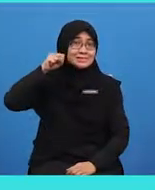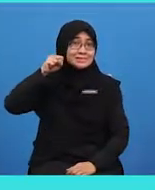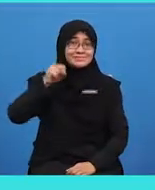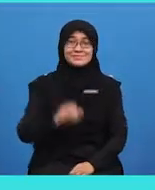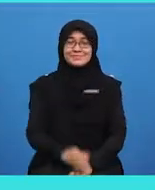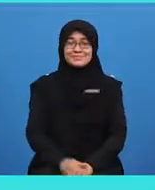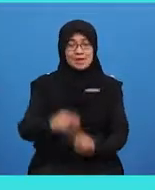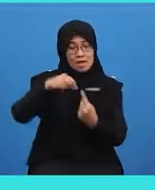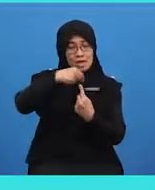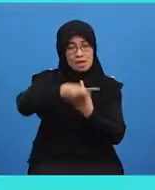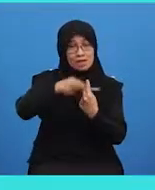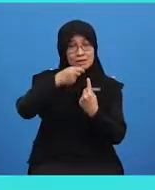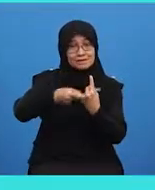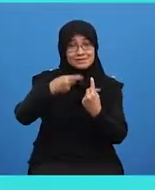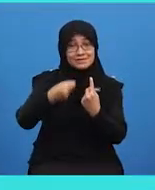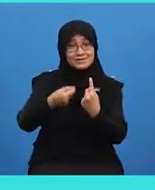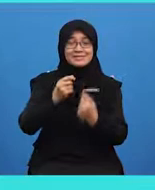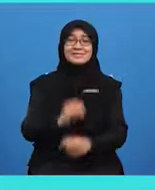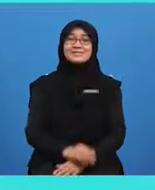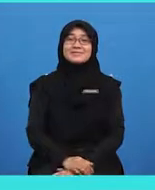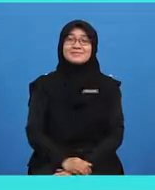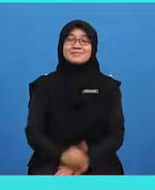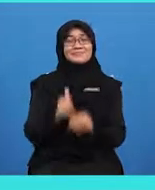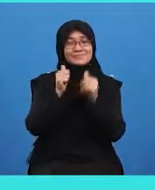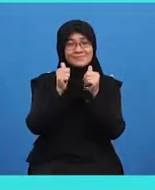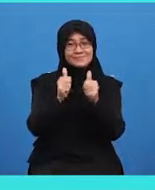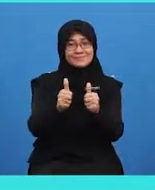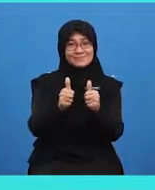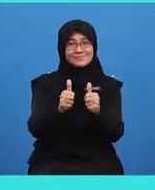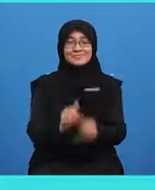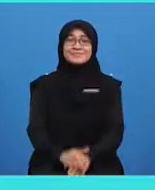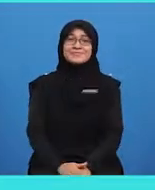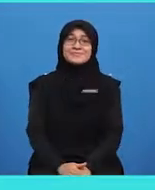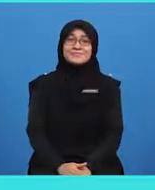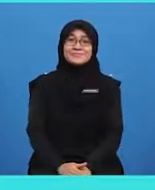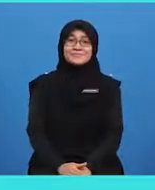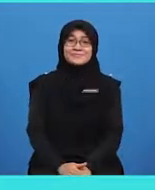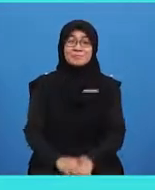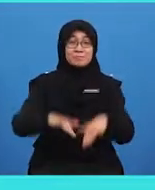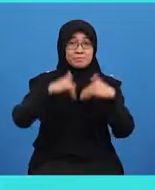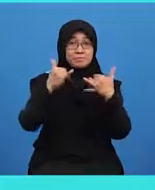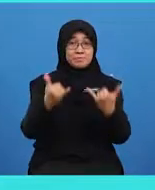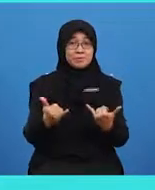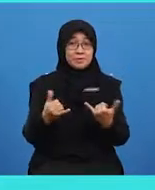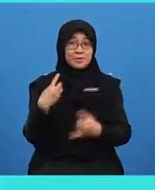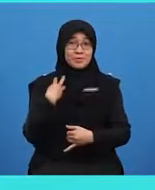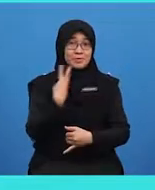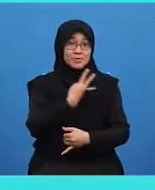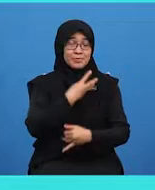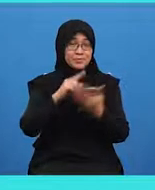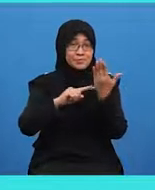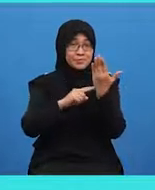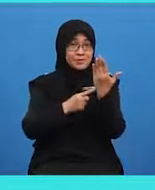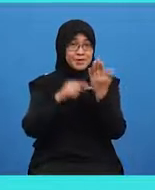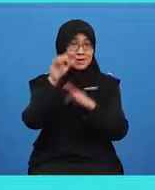Bananas Well done! The awaited English class begins in